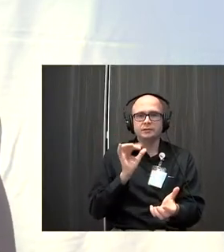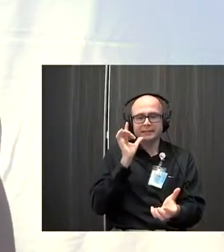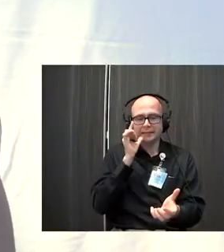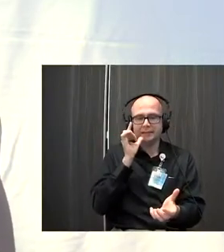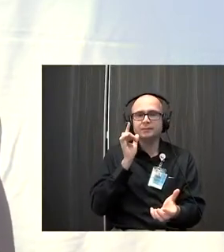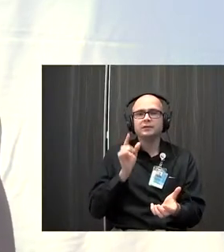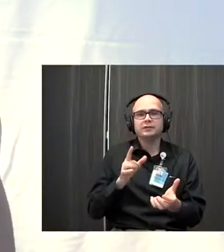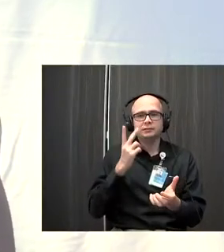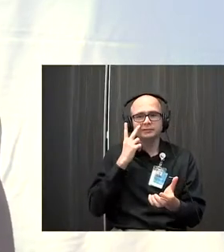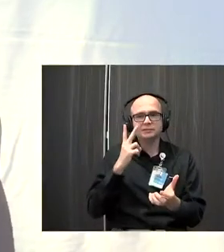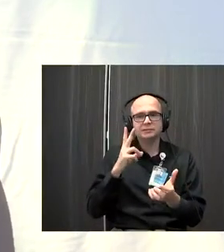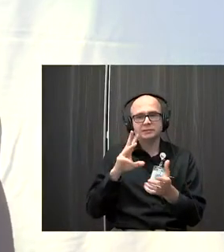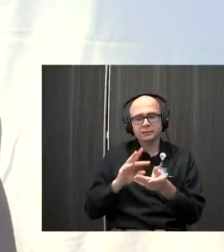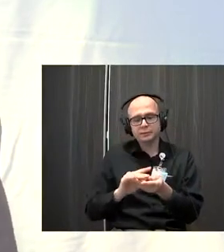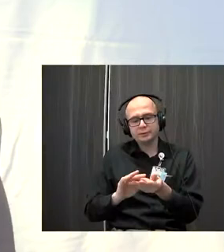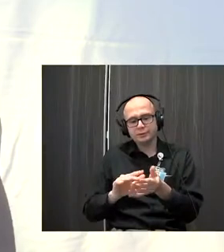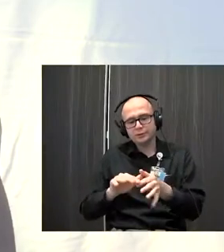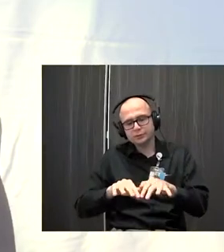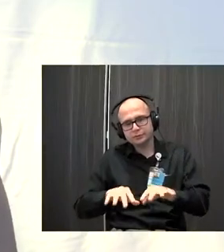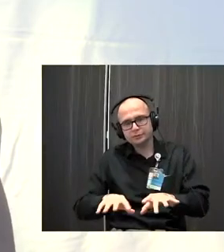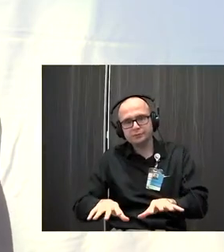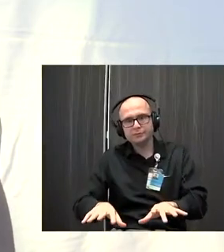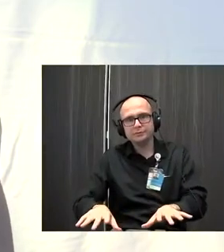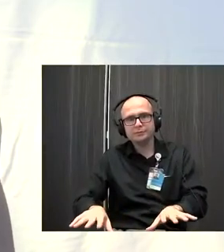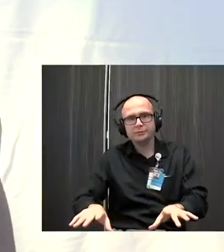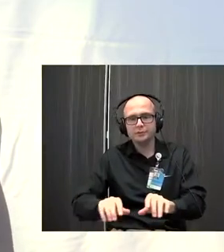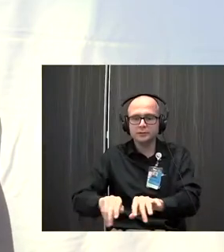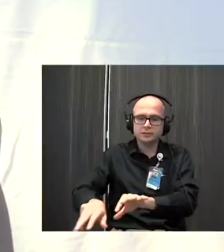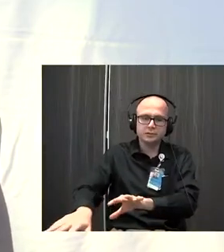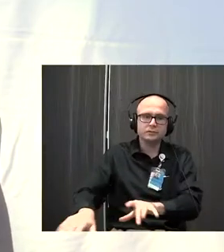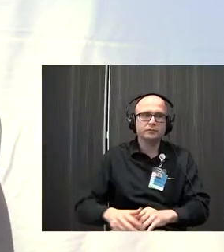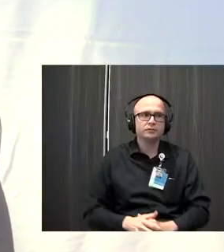see the juicy beads of lemon juice rolling down onto the counter.